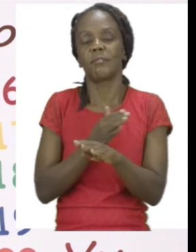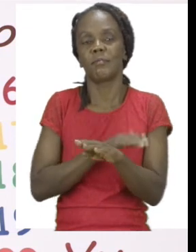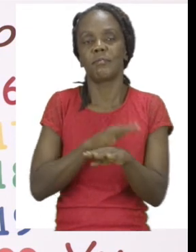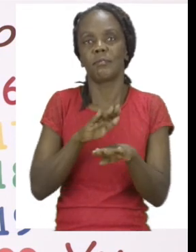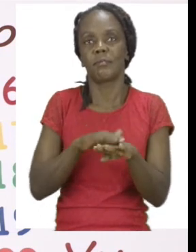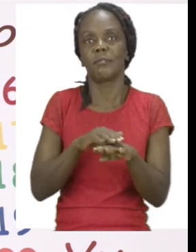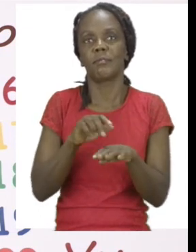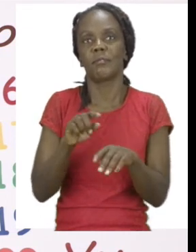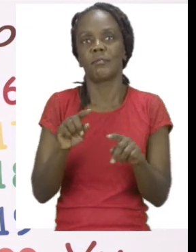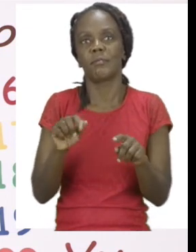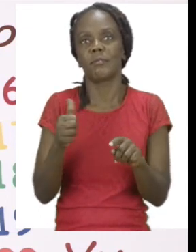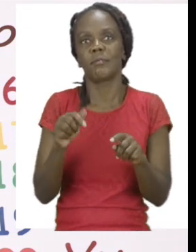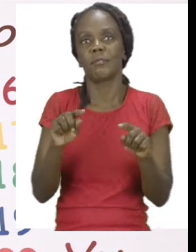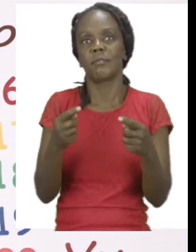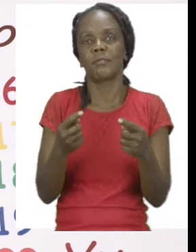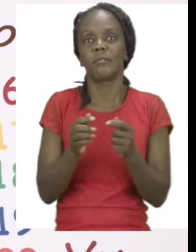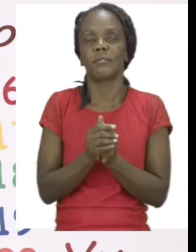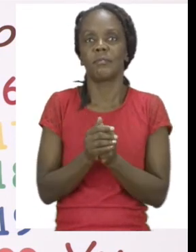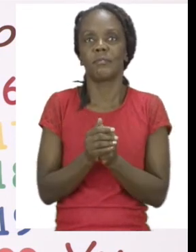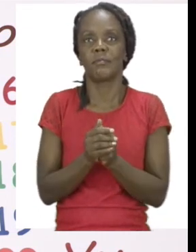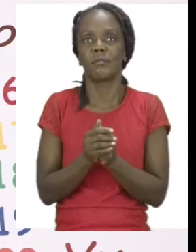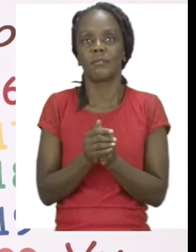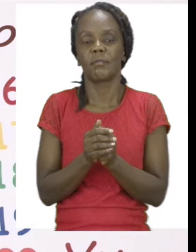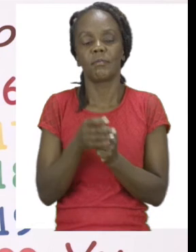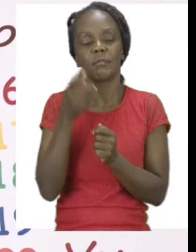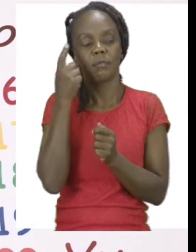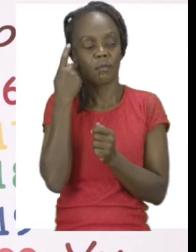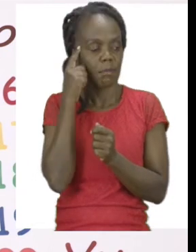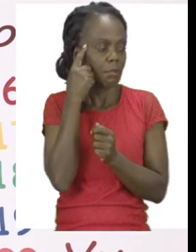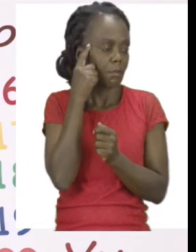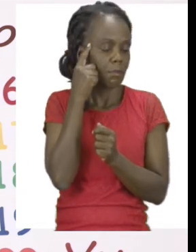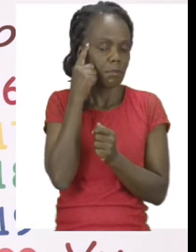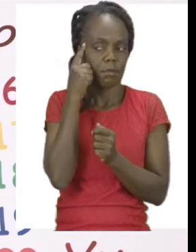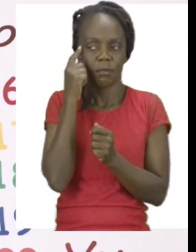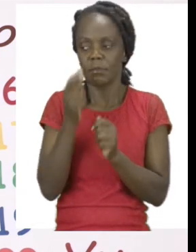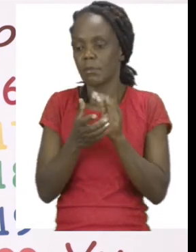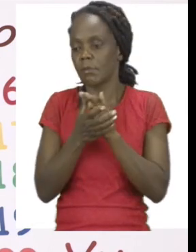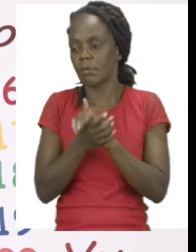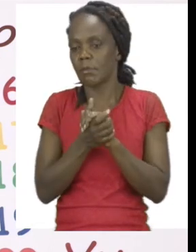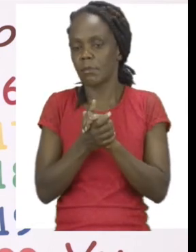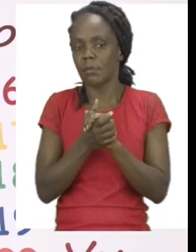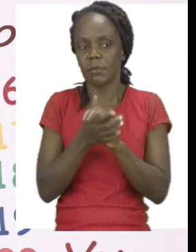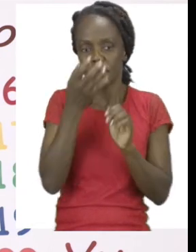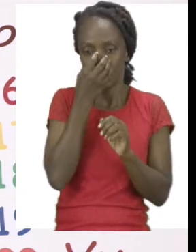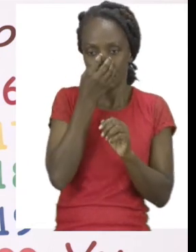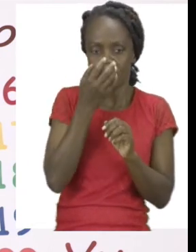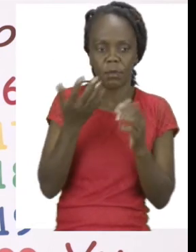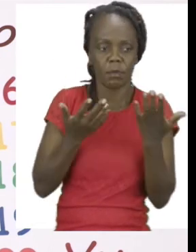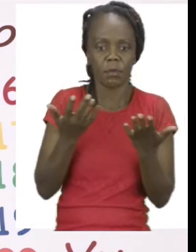I wonder though, my friend Sashi said he was going to come. Where is he?